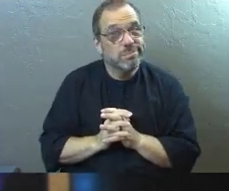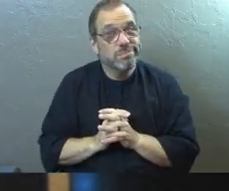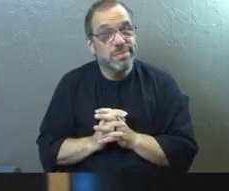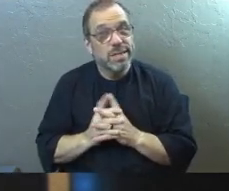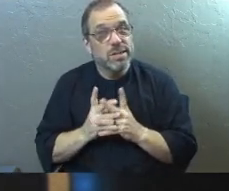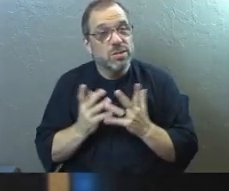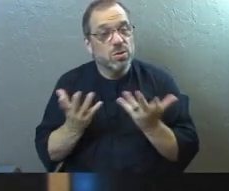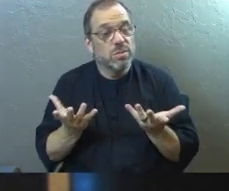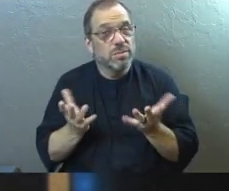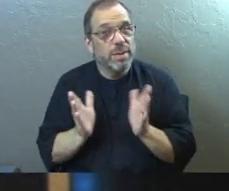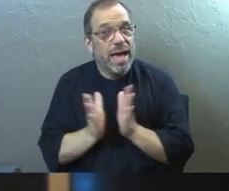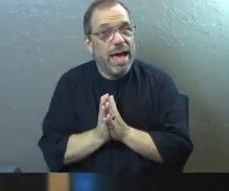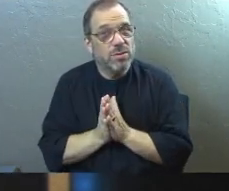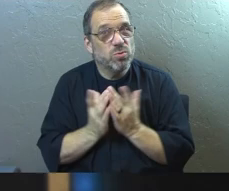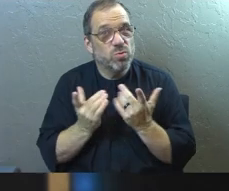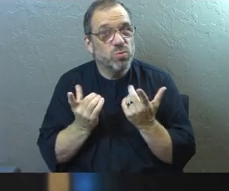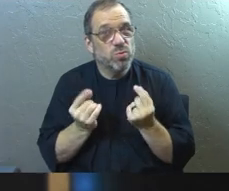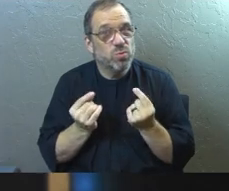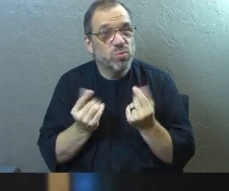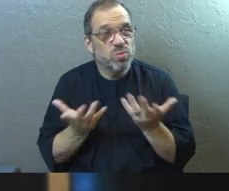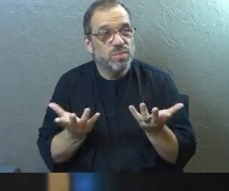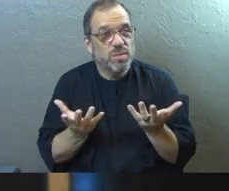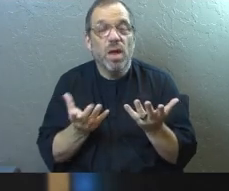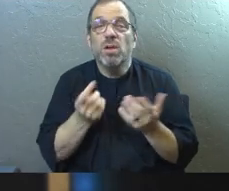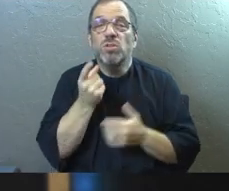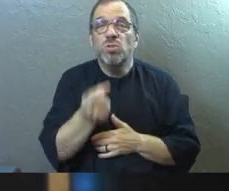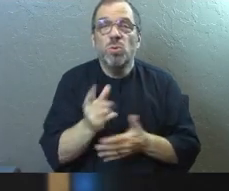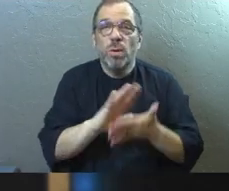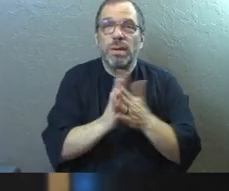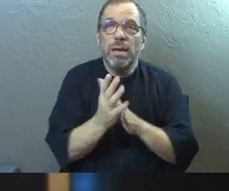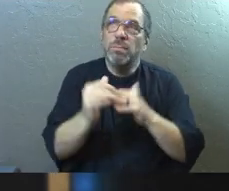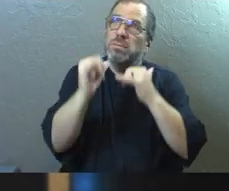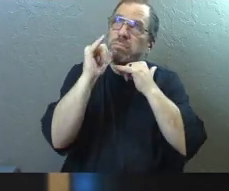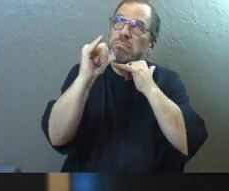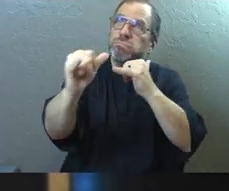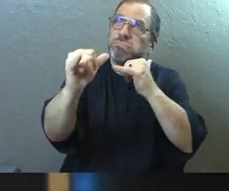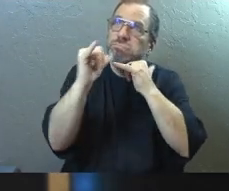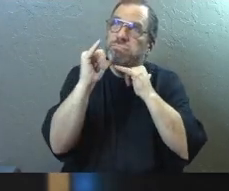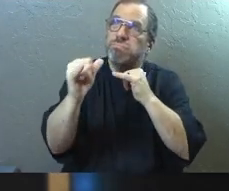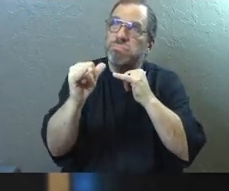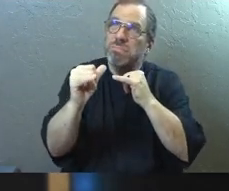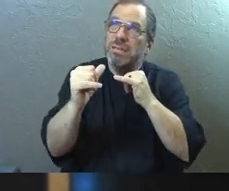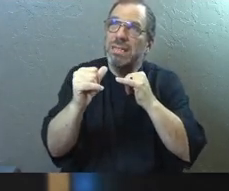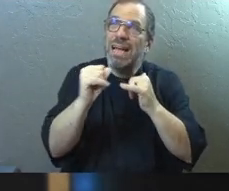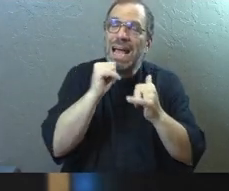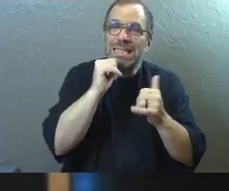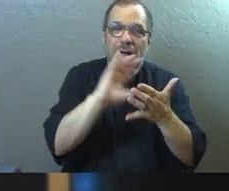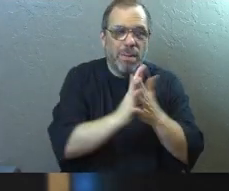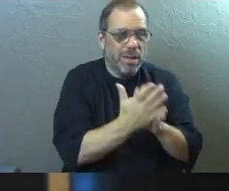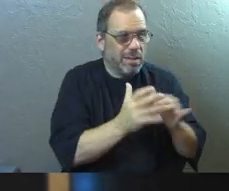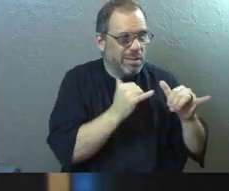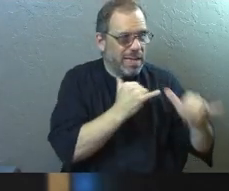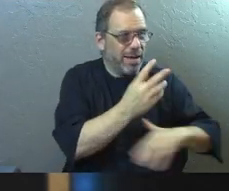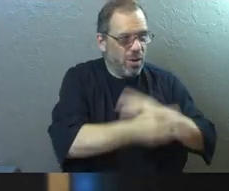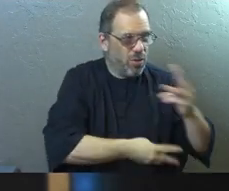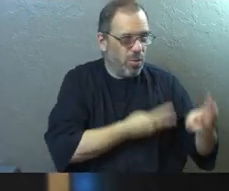what are you doing? You're being like your Father, and you're not being like the world.